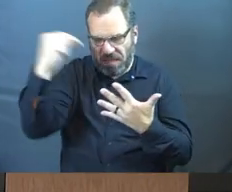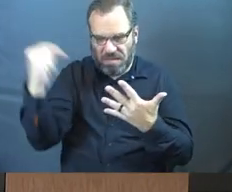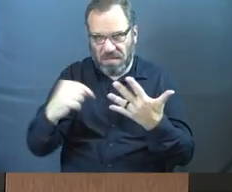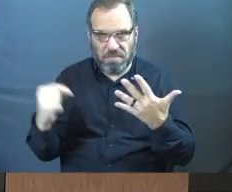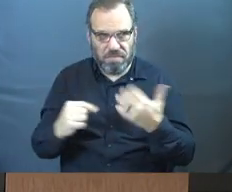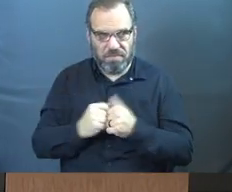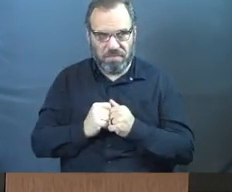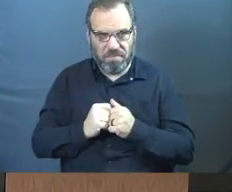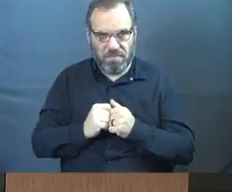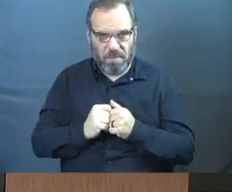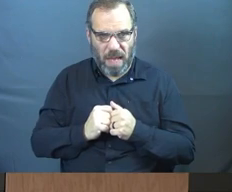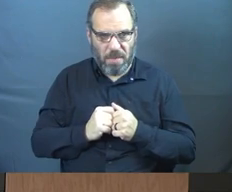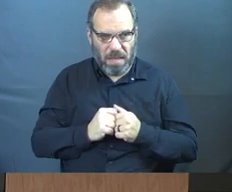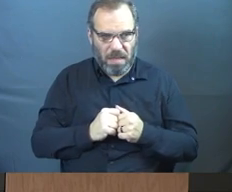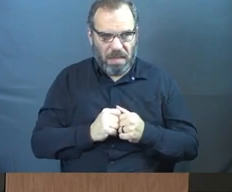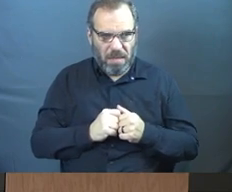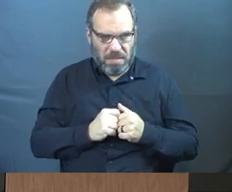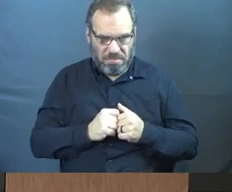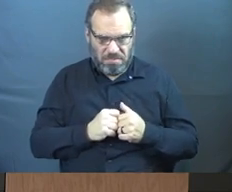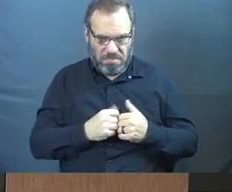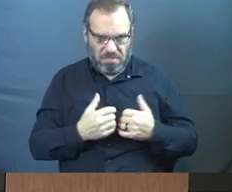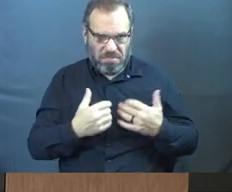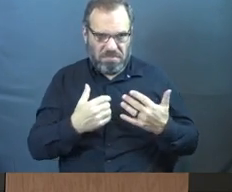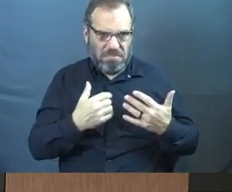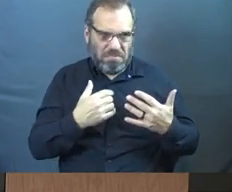that maybe interracial marriage wasn't a good thing.